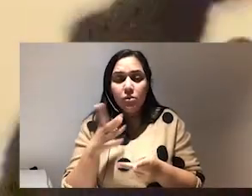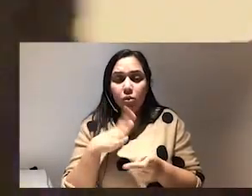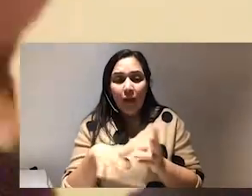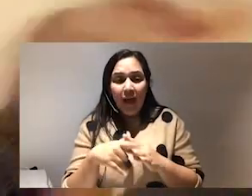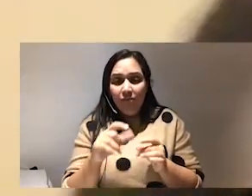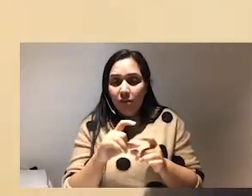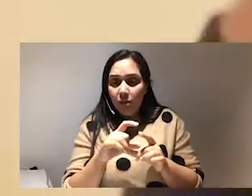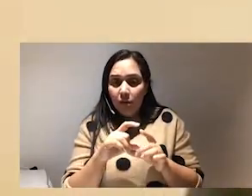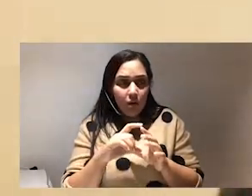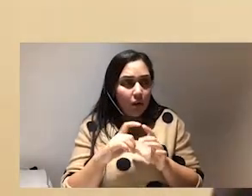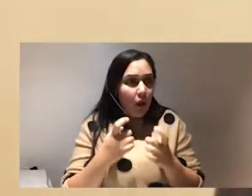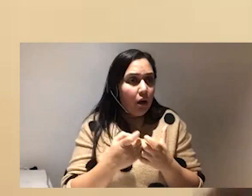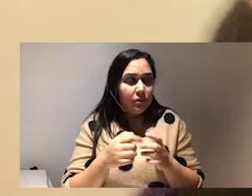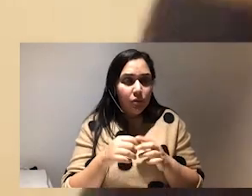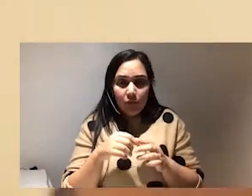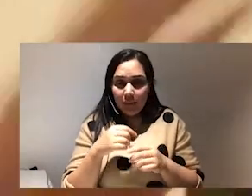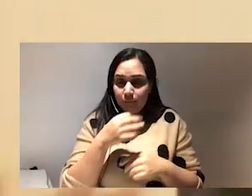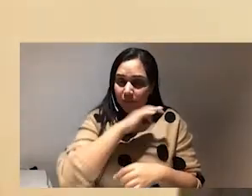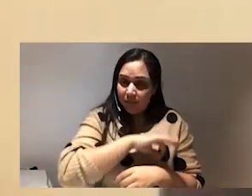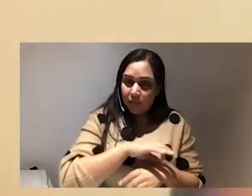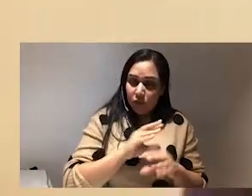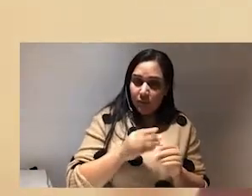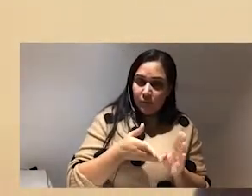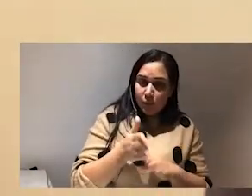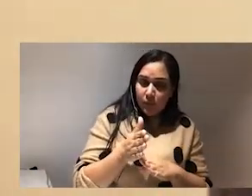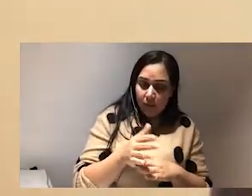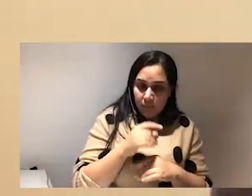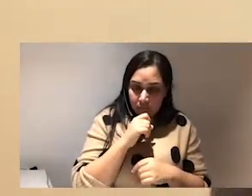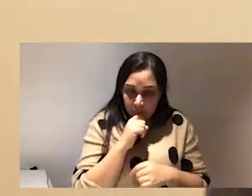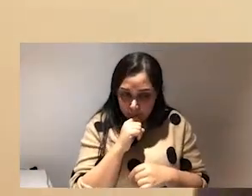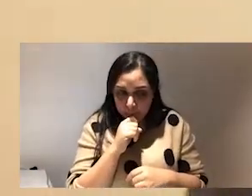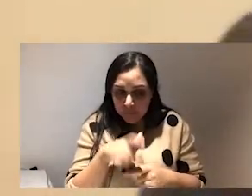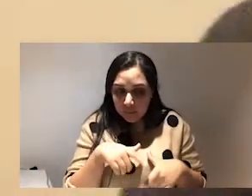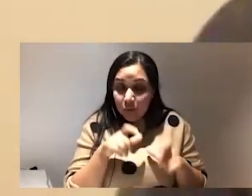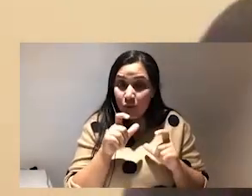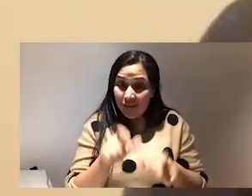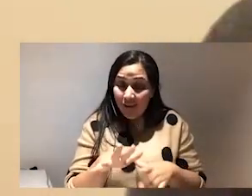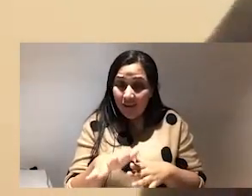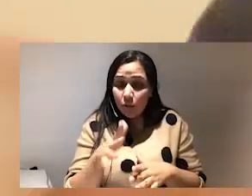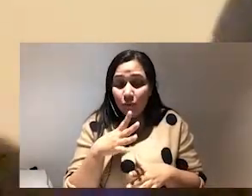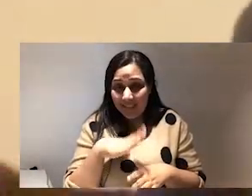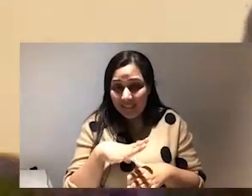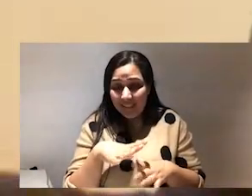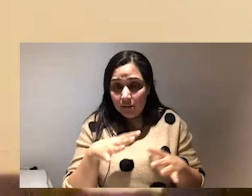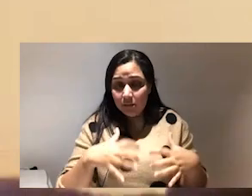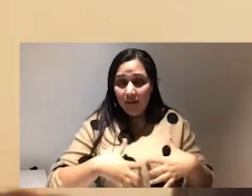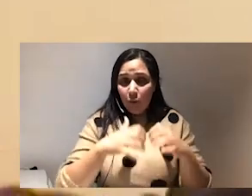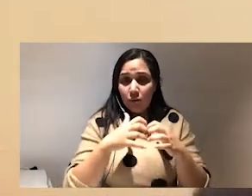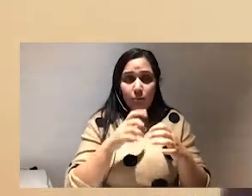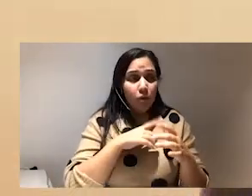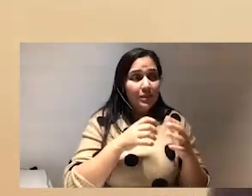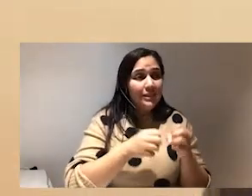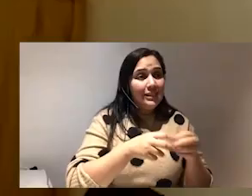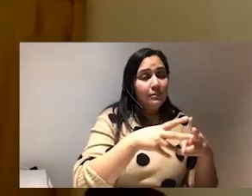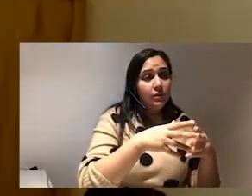class or the privilege to stop you from going there but to stay there you do need the scaffolding until the system's dismantled that's why we always keep burning